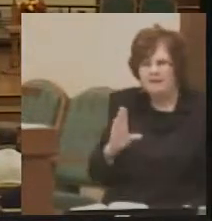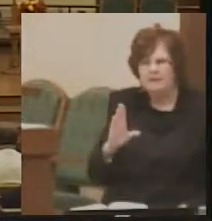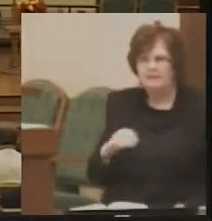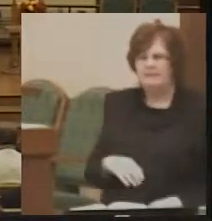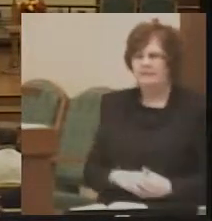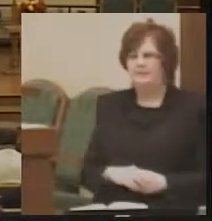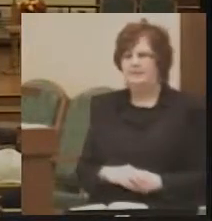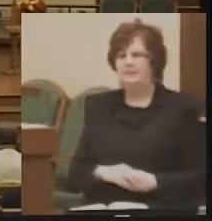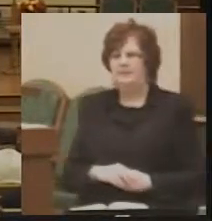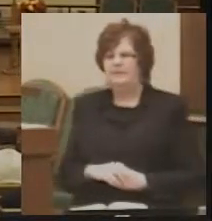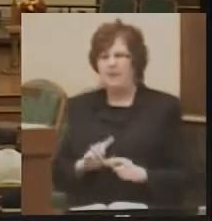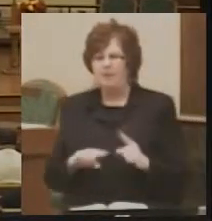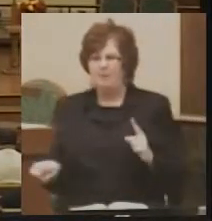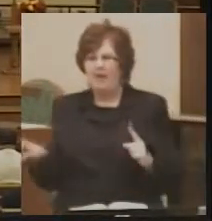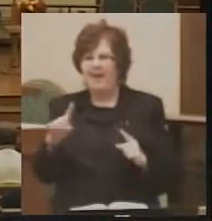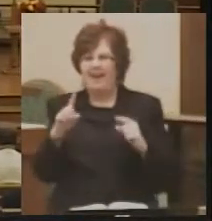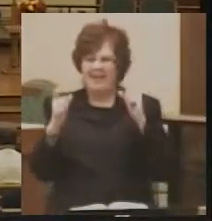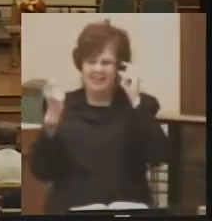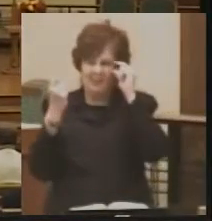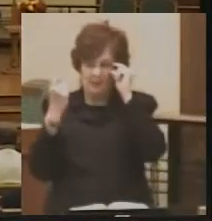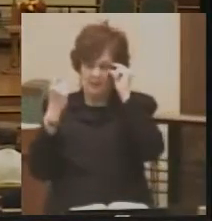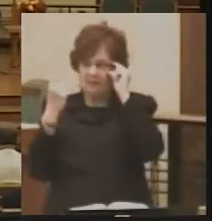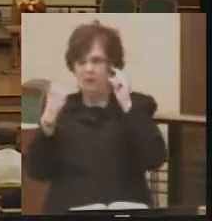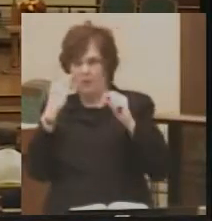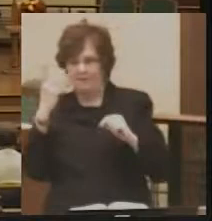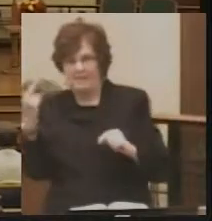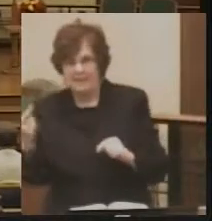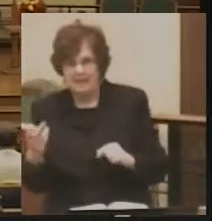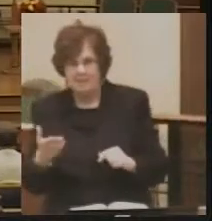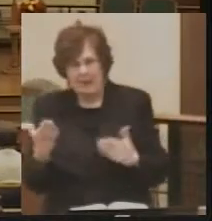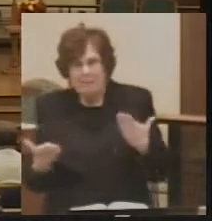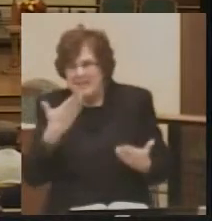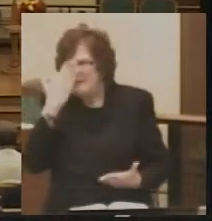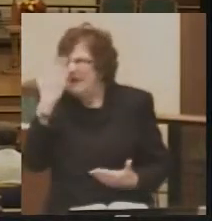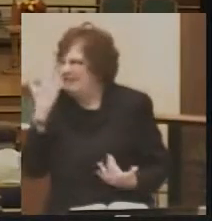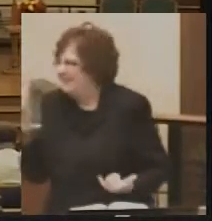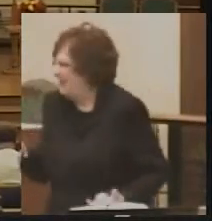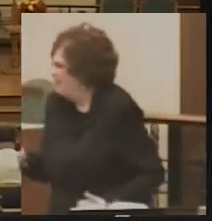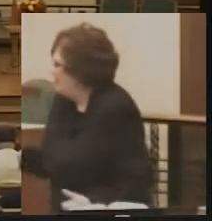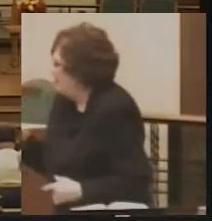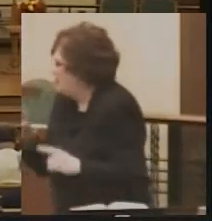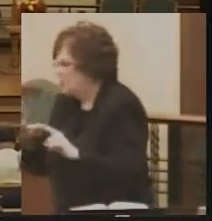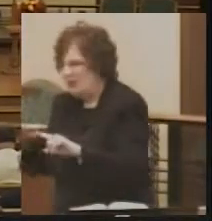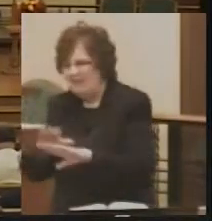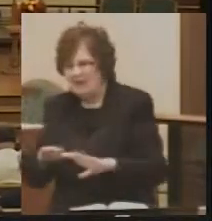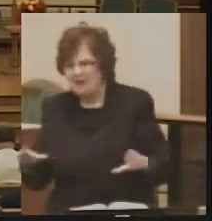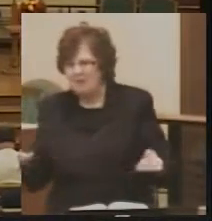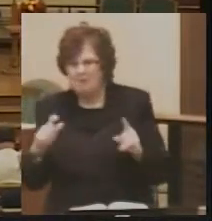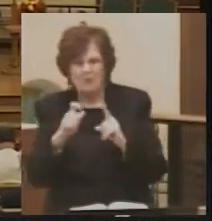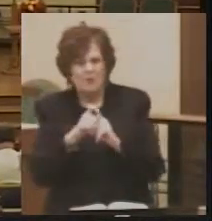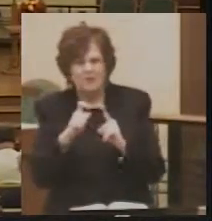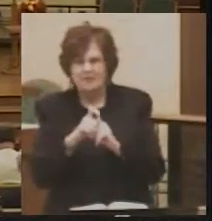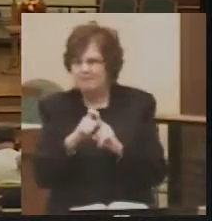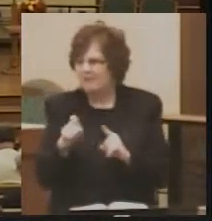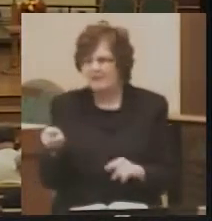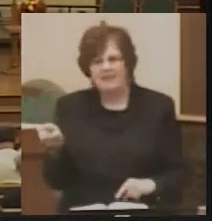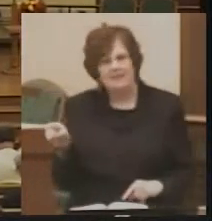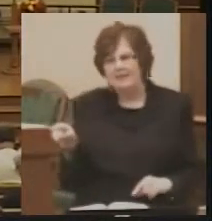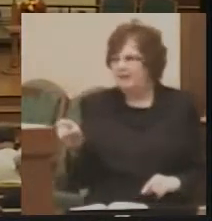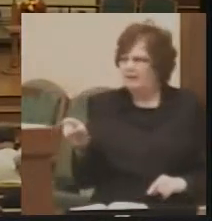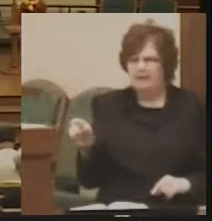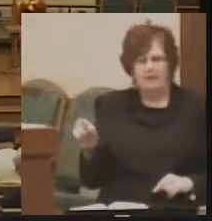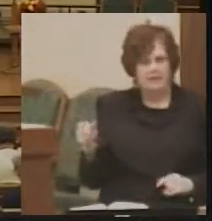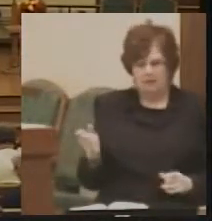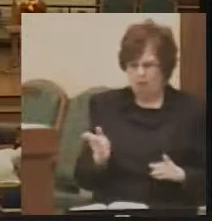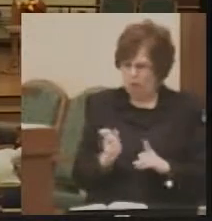But as you have graphically seen, maybe even smelled by now during the children's word. Those words